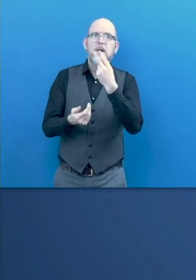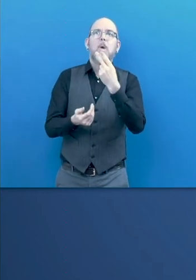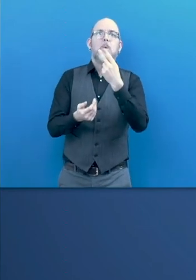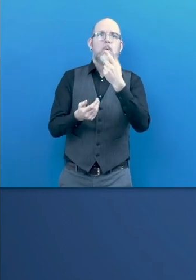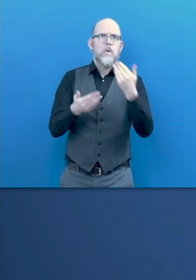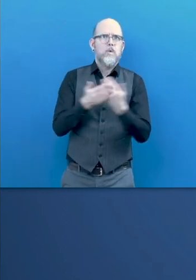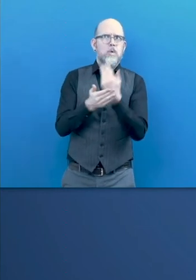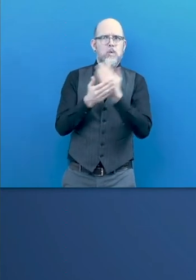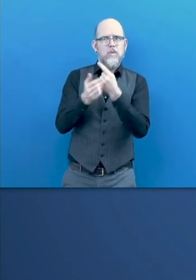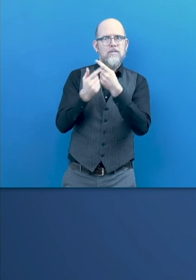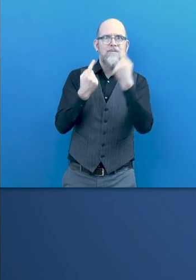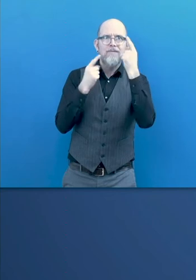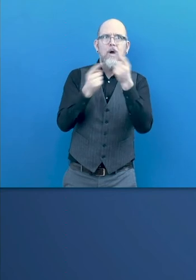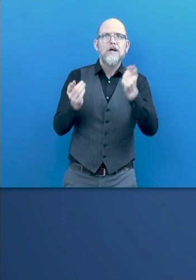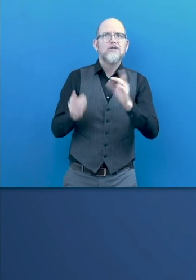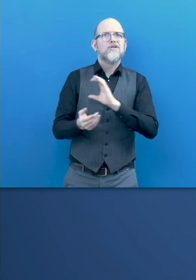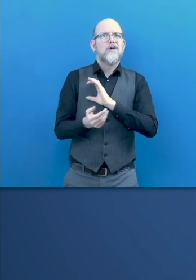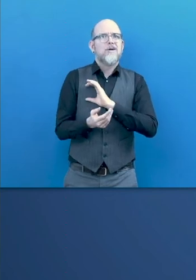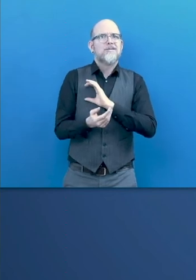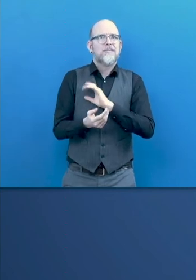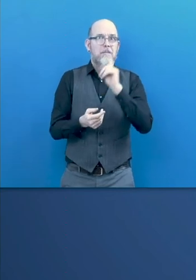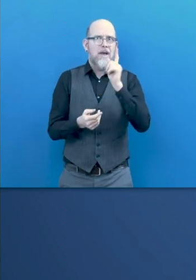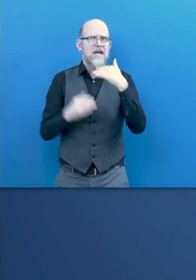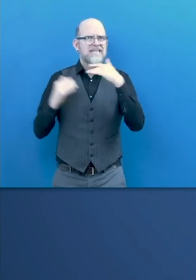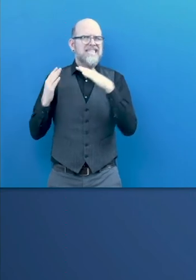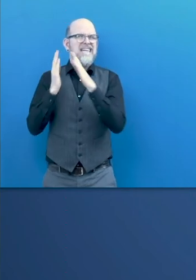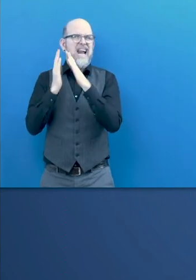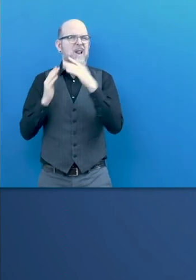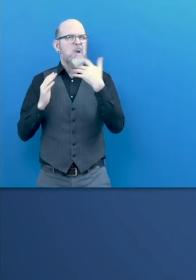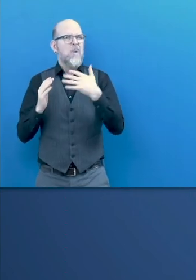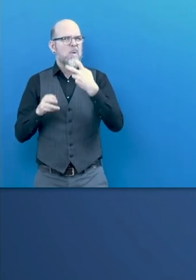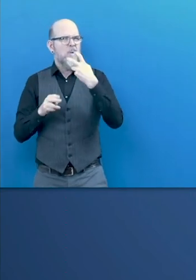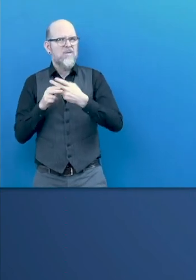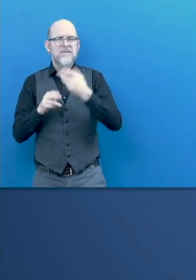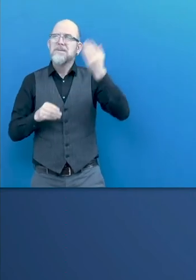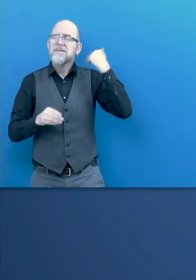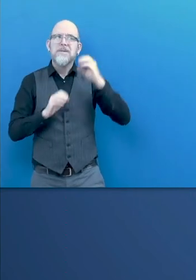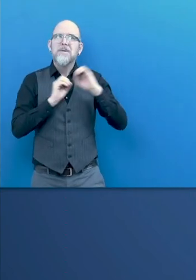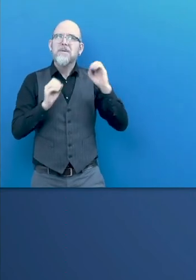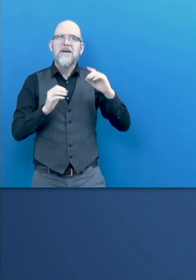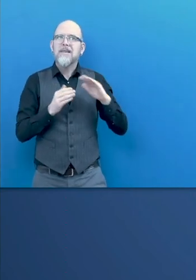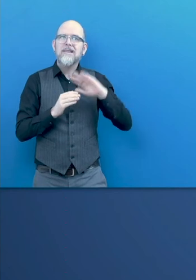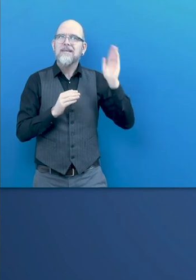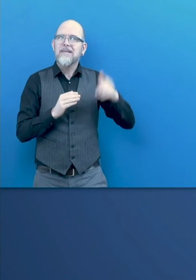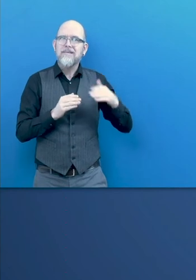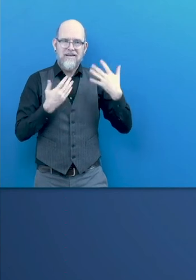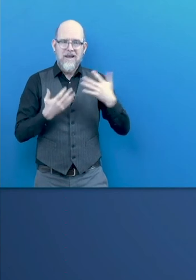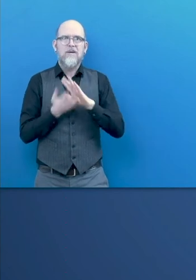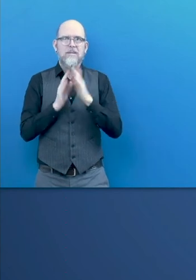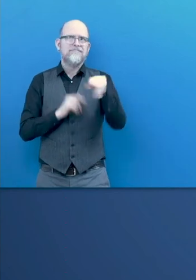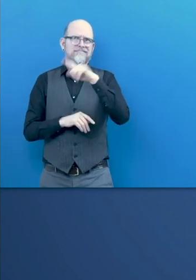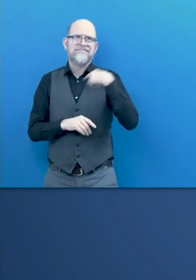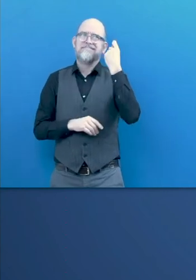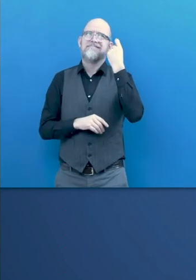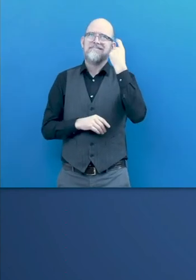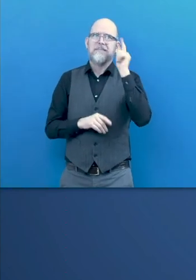opportunities but also unprecedented challenges that we need to fully understand and address in order to make the